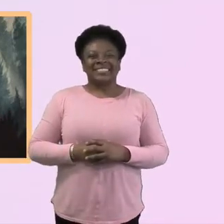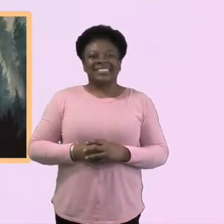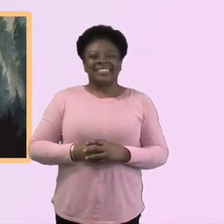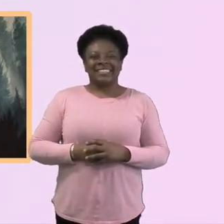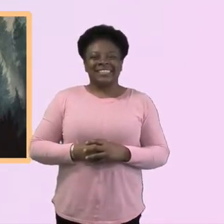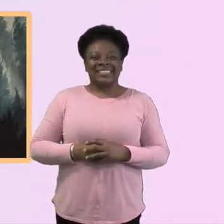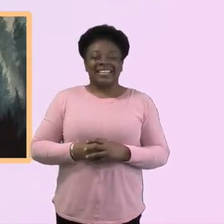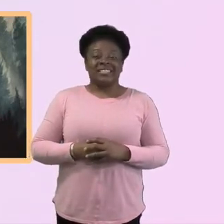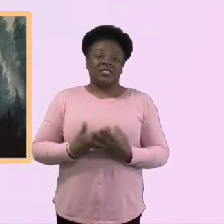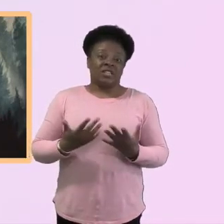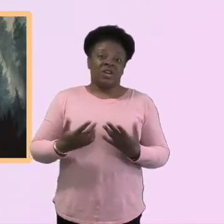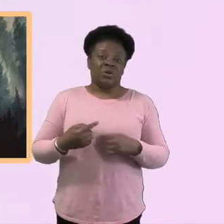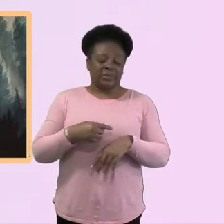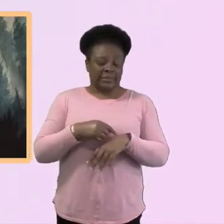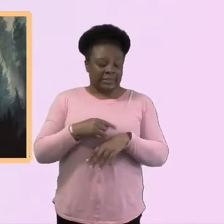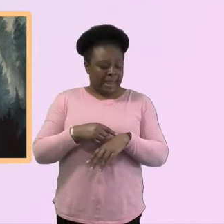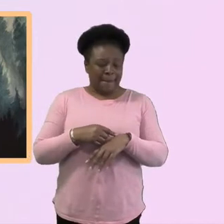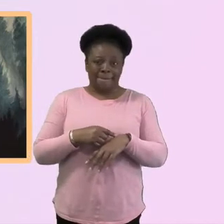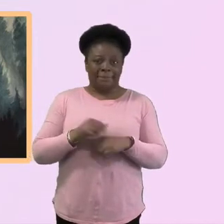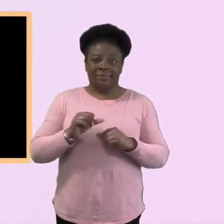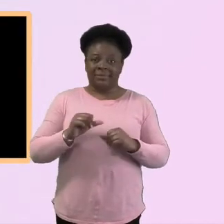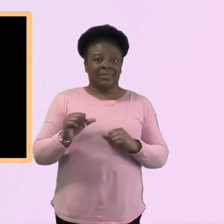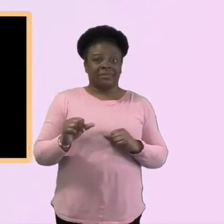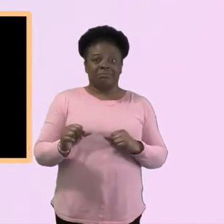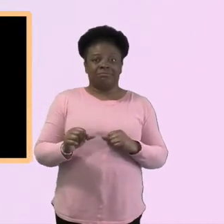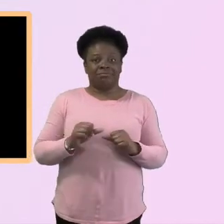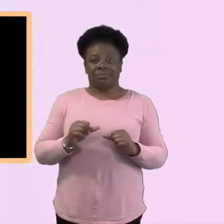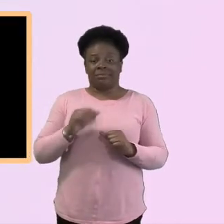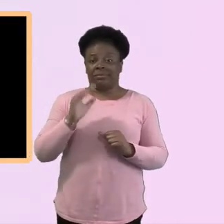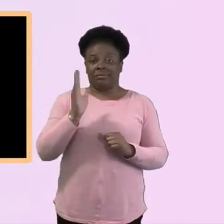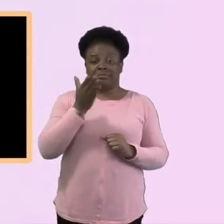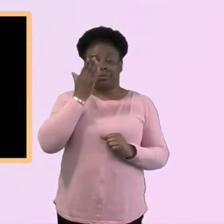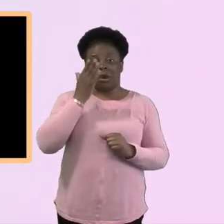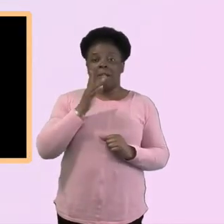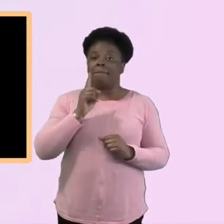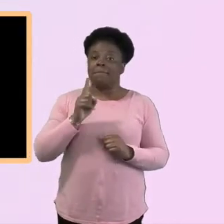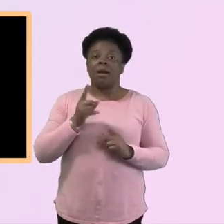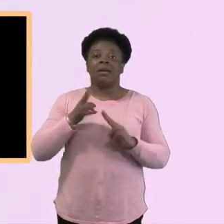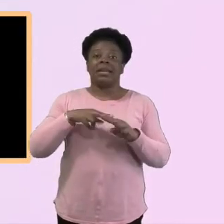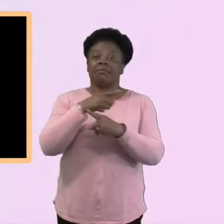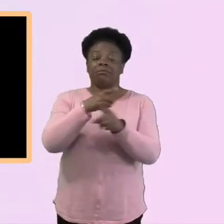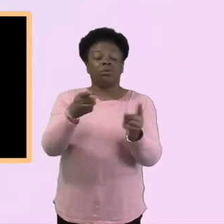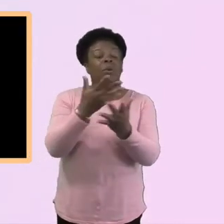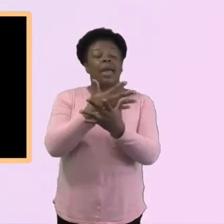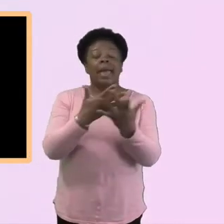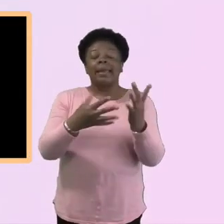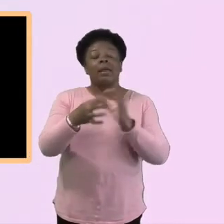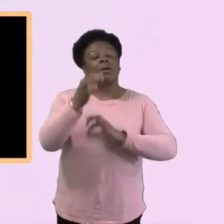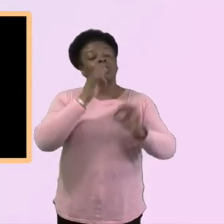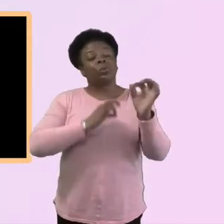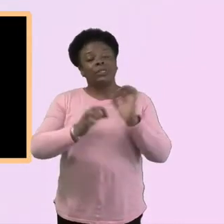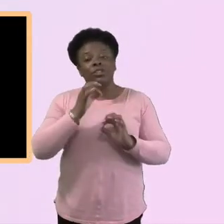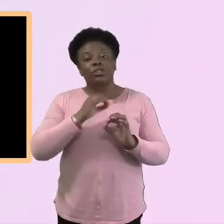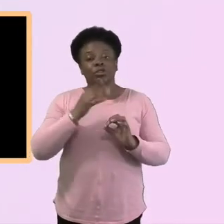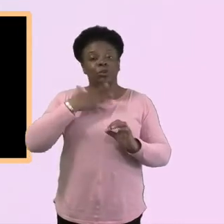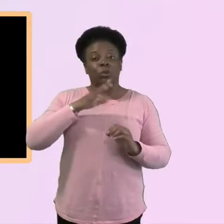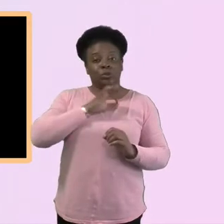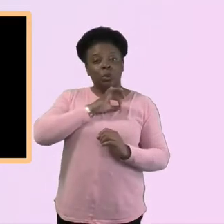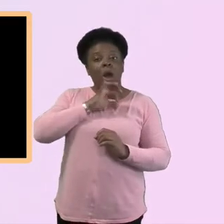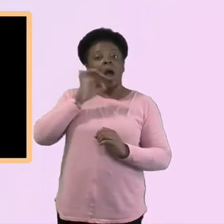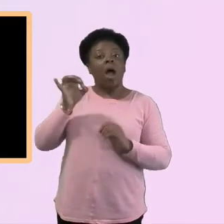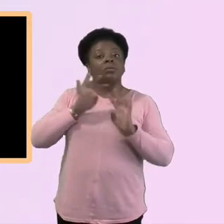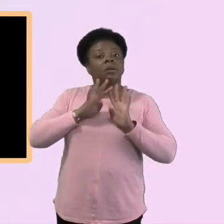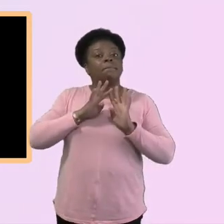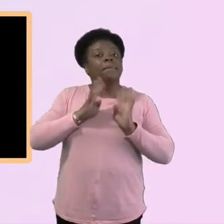much longer left, but if you do have any questions that you would like to, uh, pose to our wonderful,